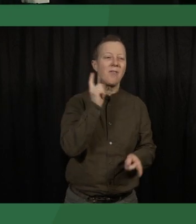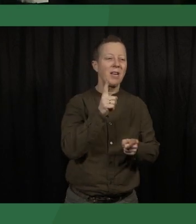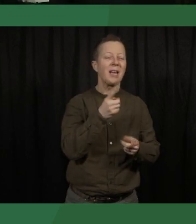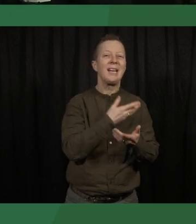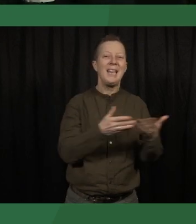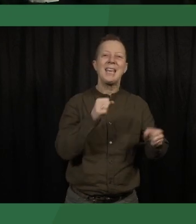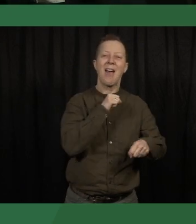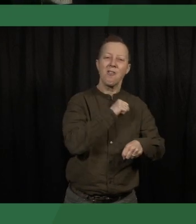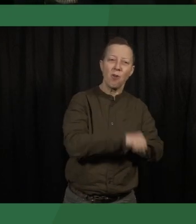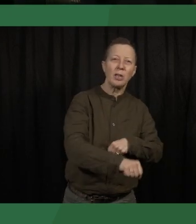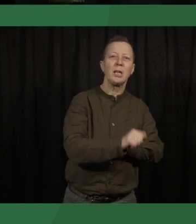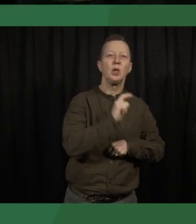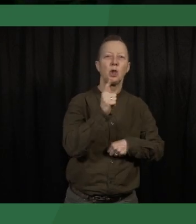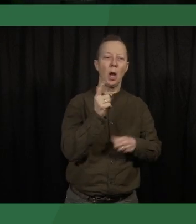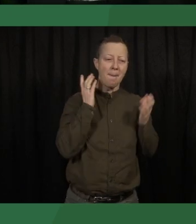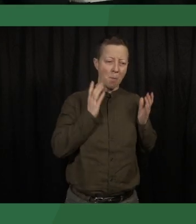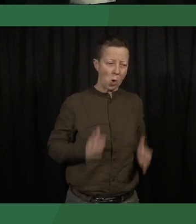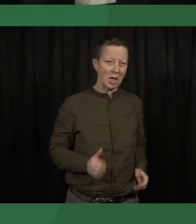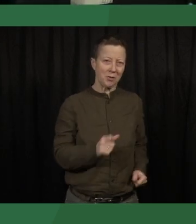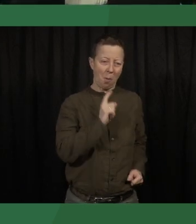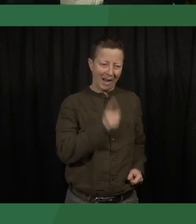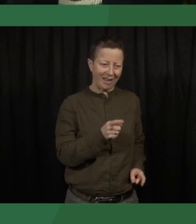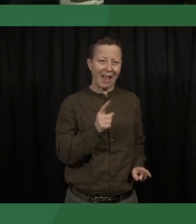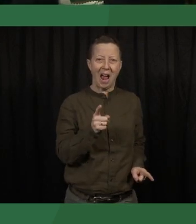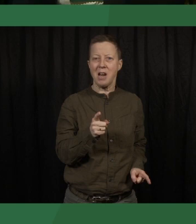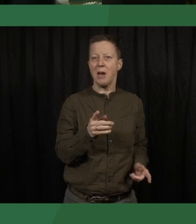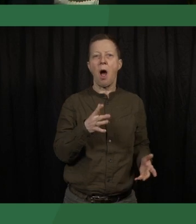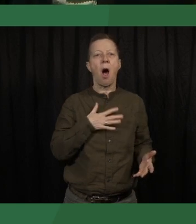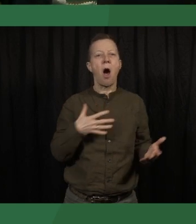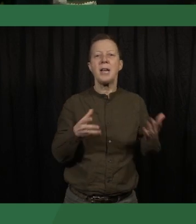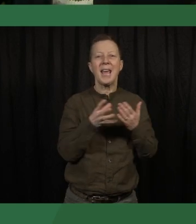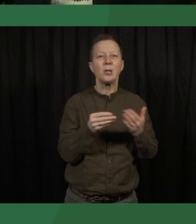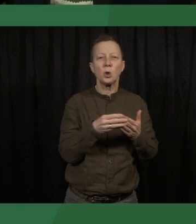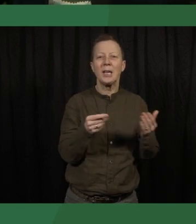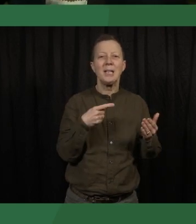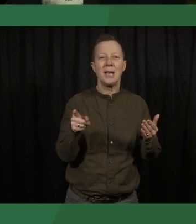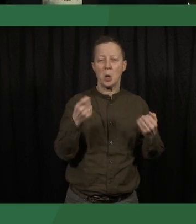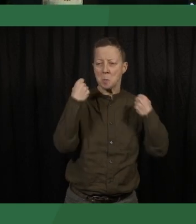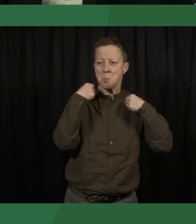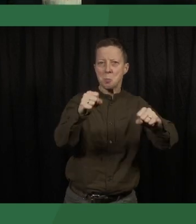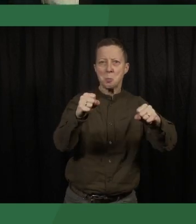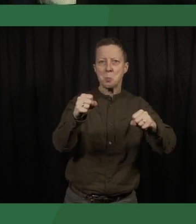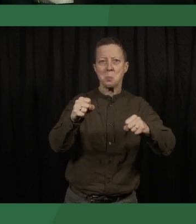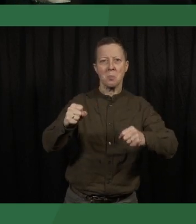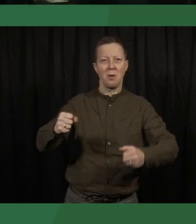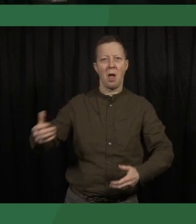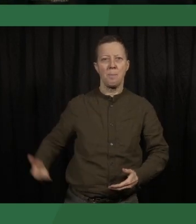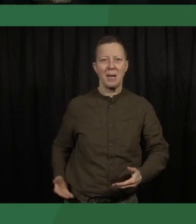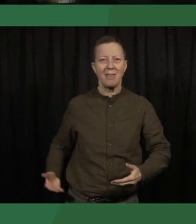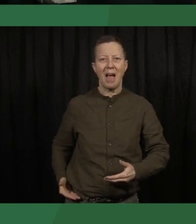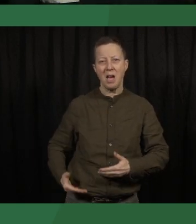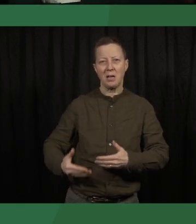were morally convicted to do so or because they lacked the resources to wage an efficient armed struggle.